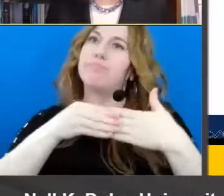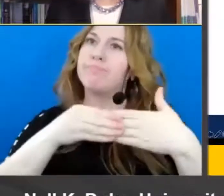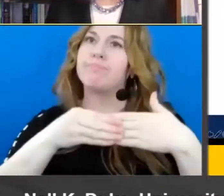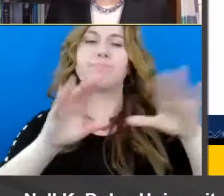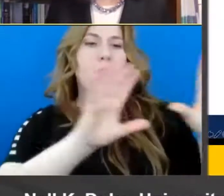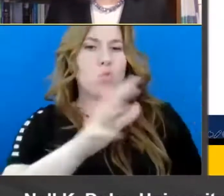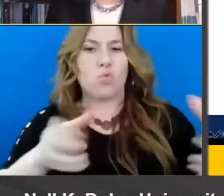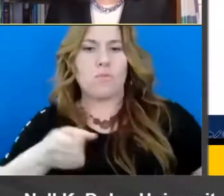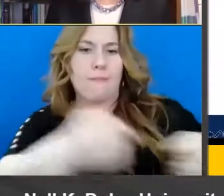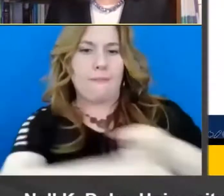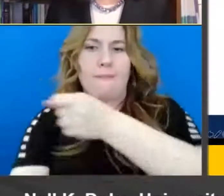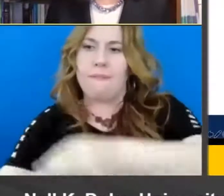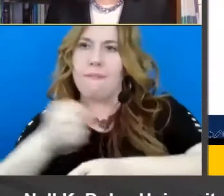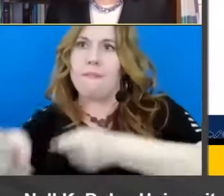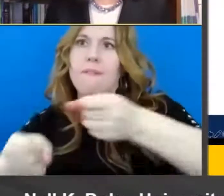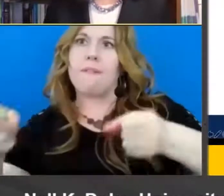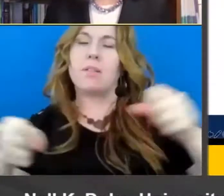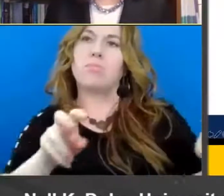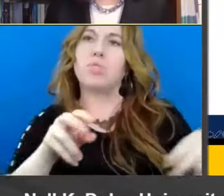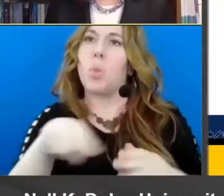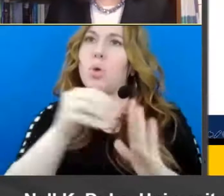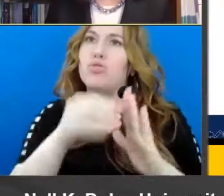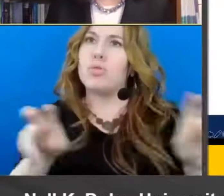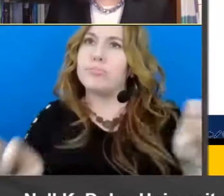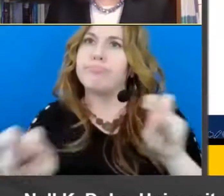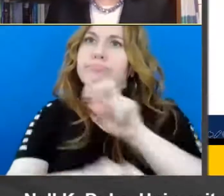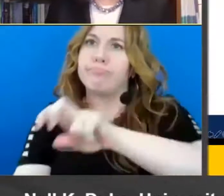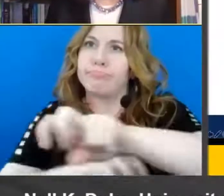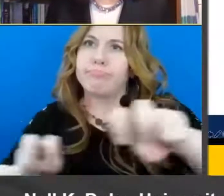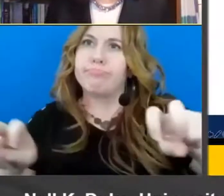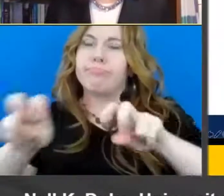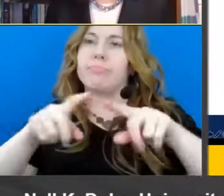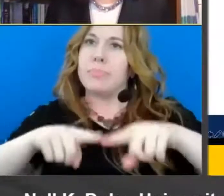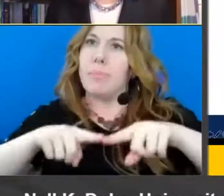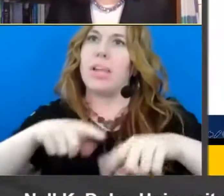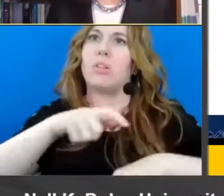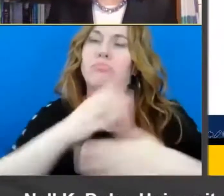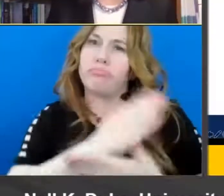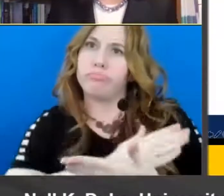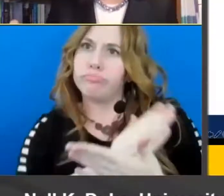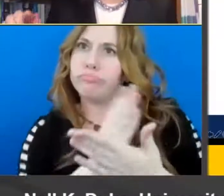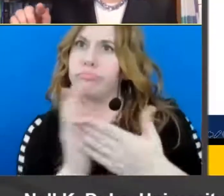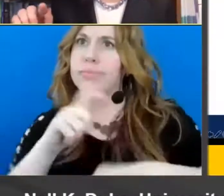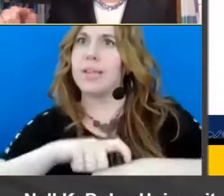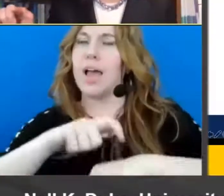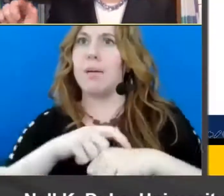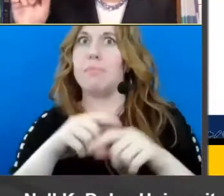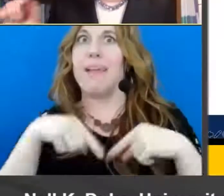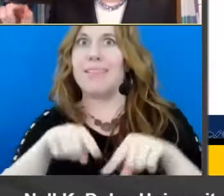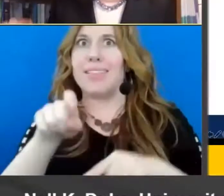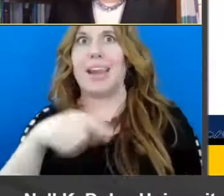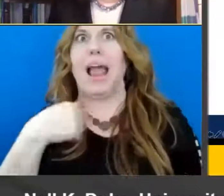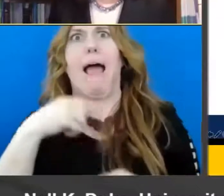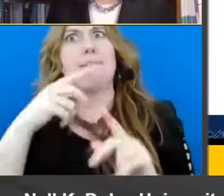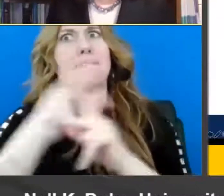in and out of groups around different instructional targets over time as they need it i also spent a lot of time figuring out how to make those